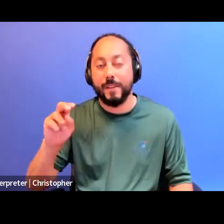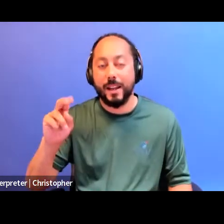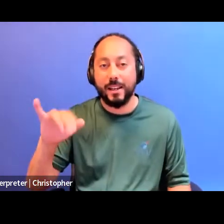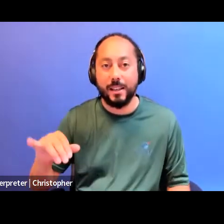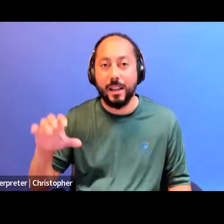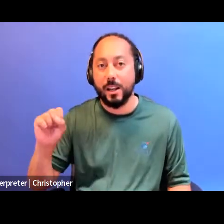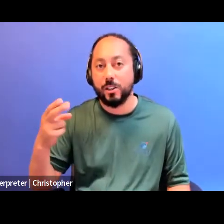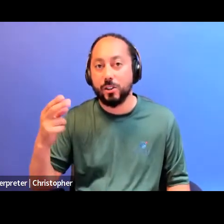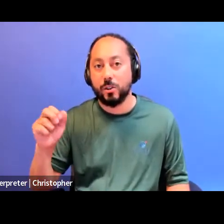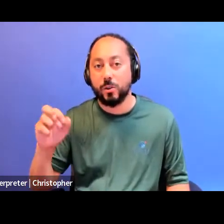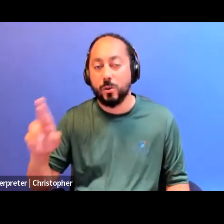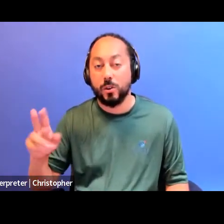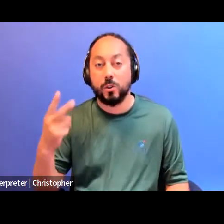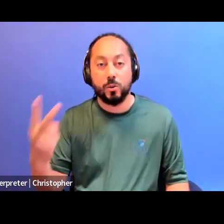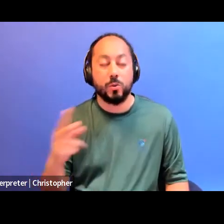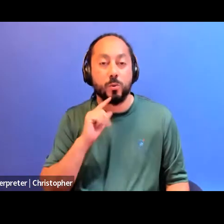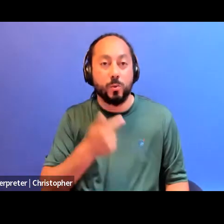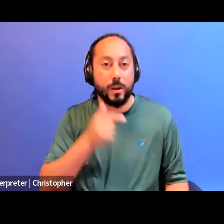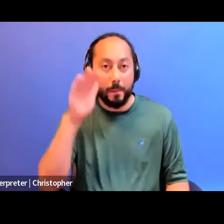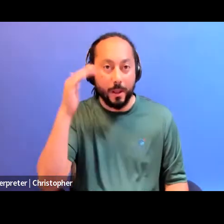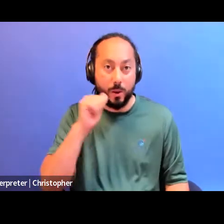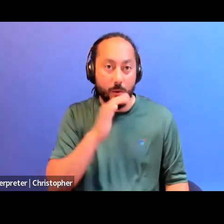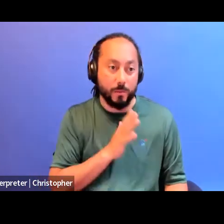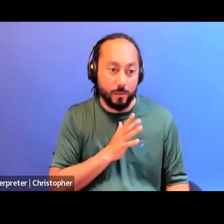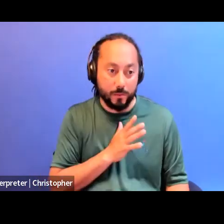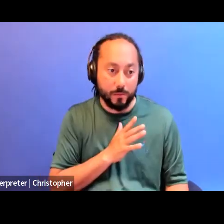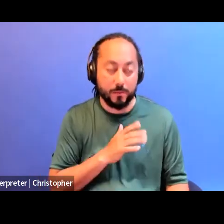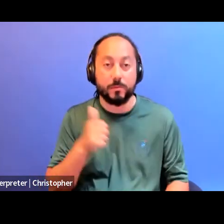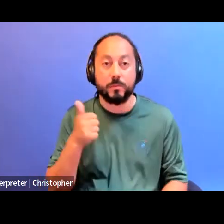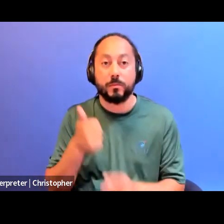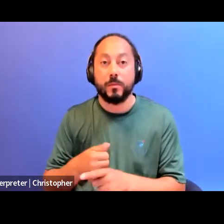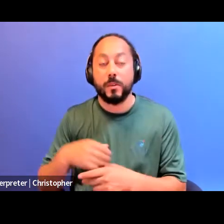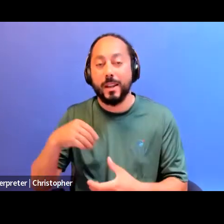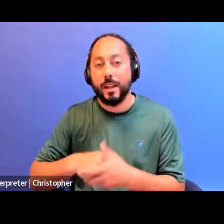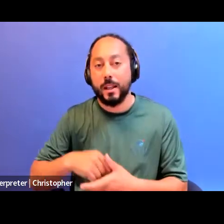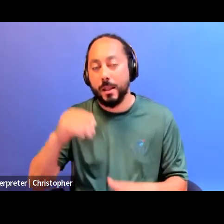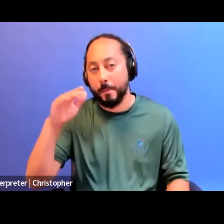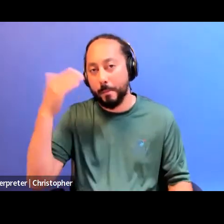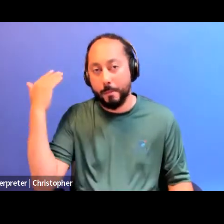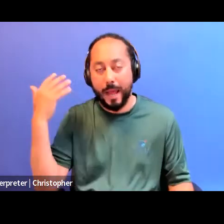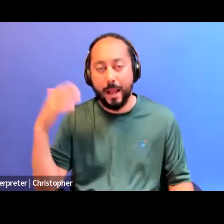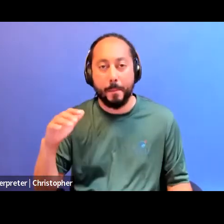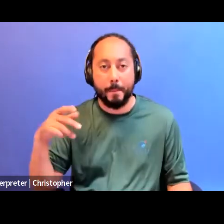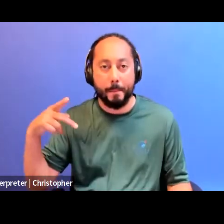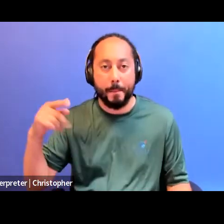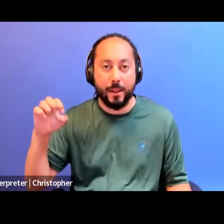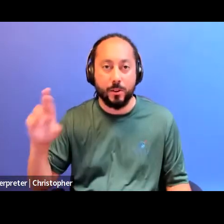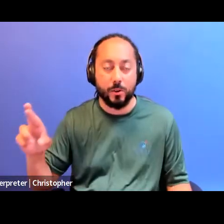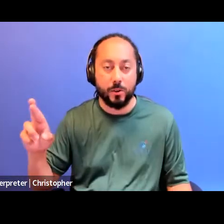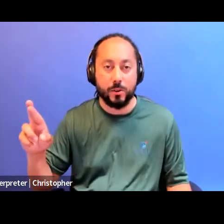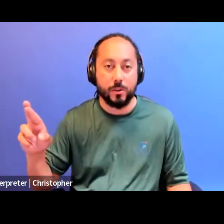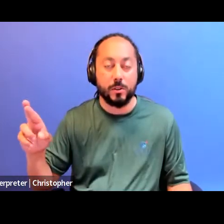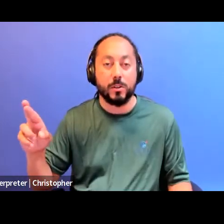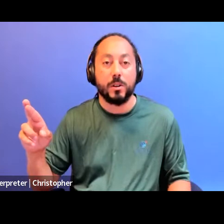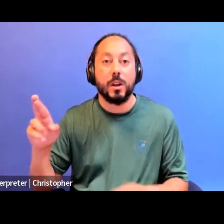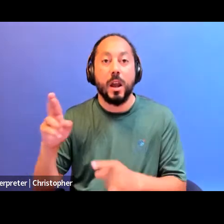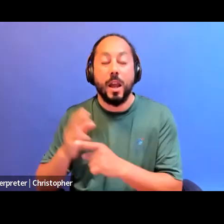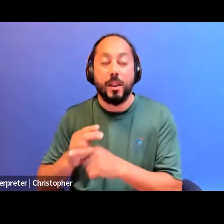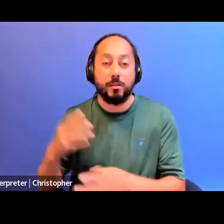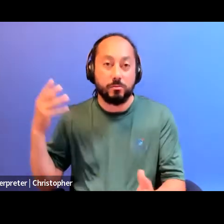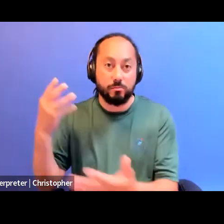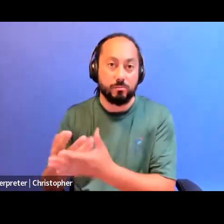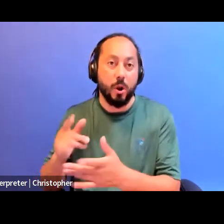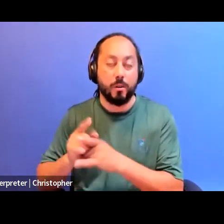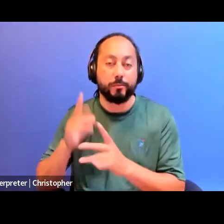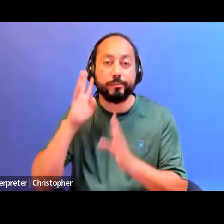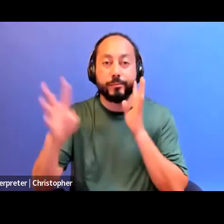queer black women who were part of the Black Panther, the Black Panthers who'd been incarcerated on trumped up charges, who